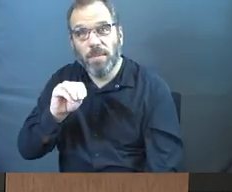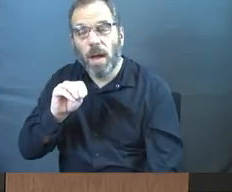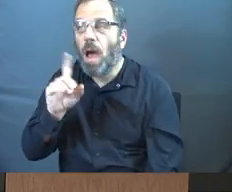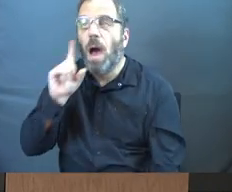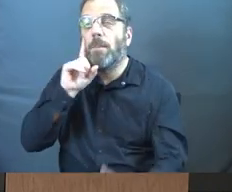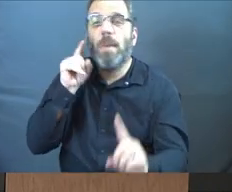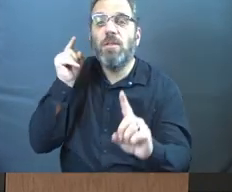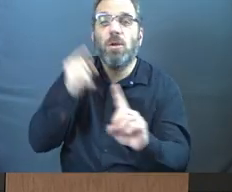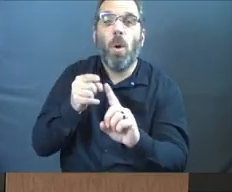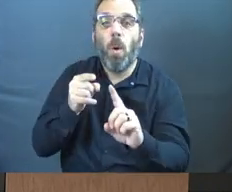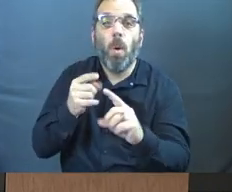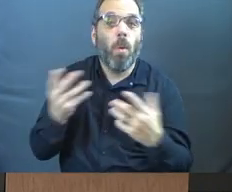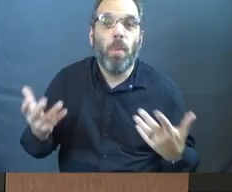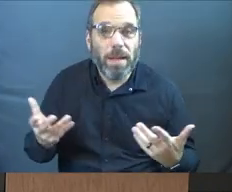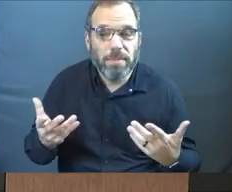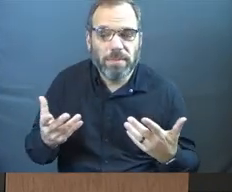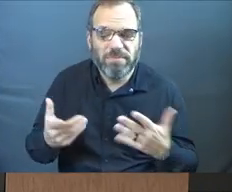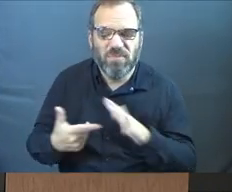point is made.